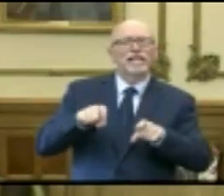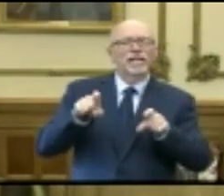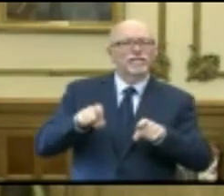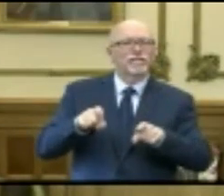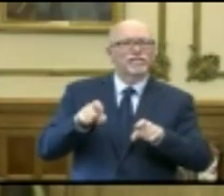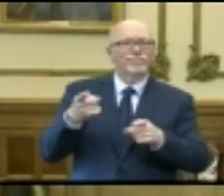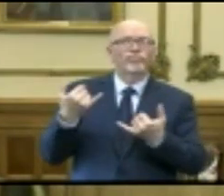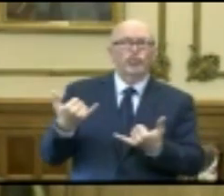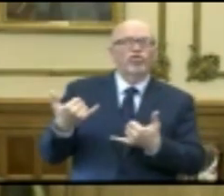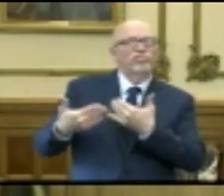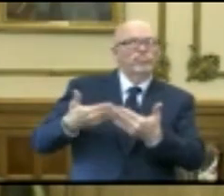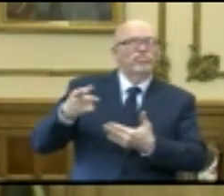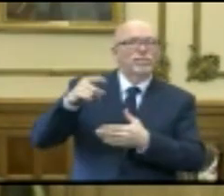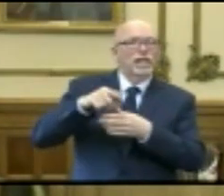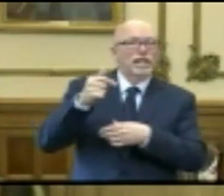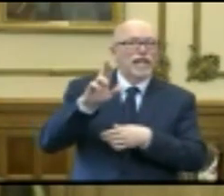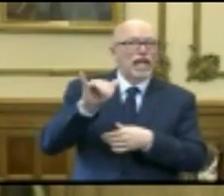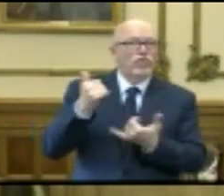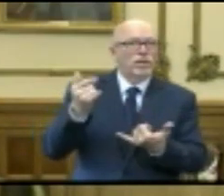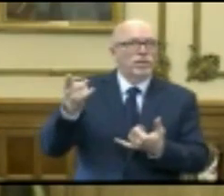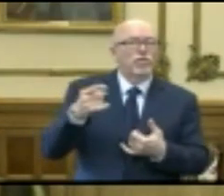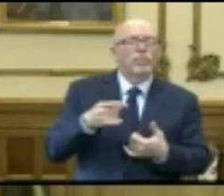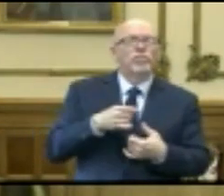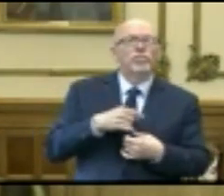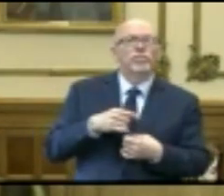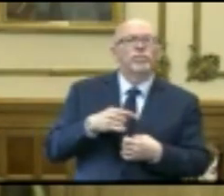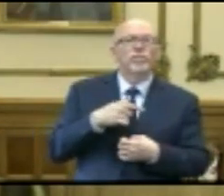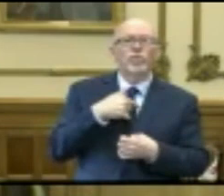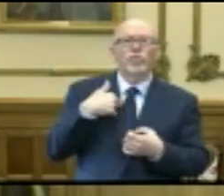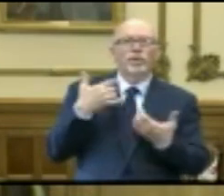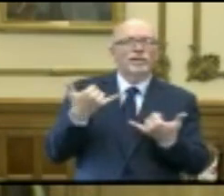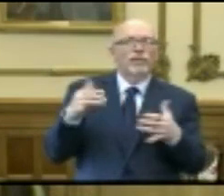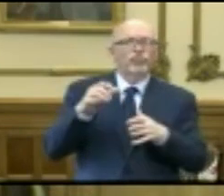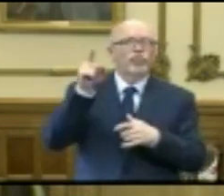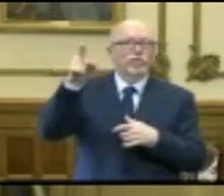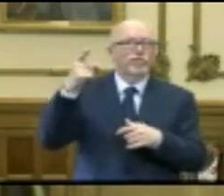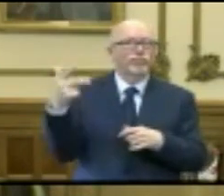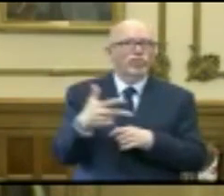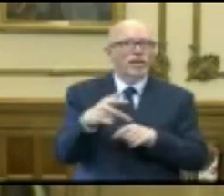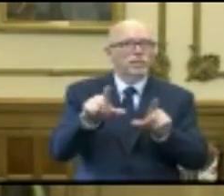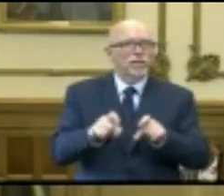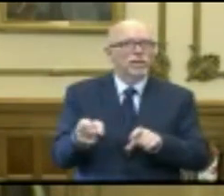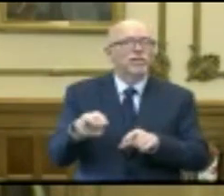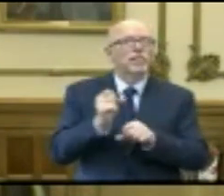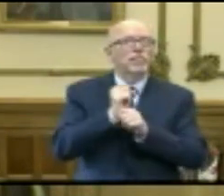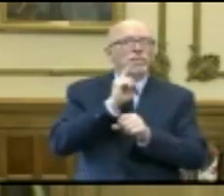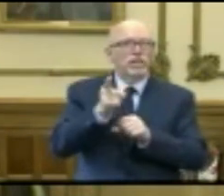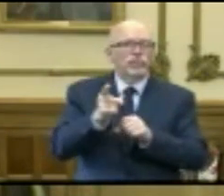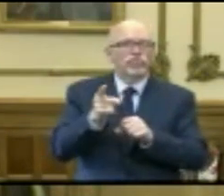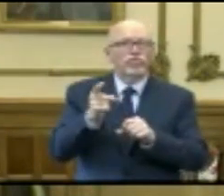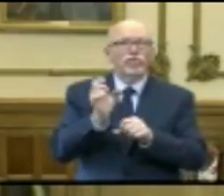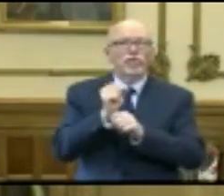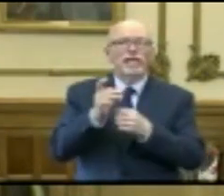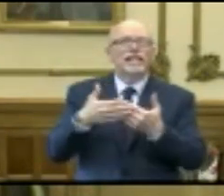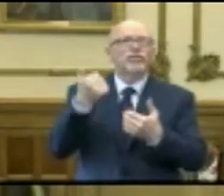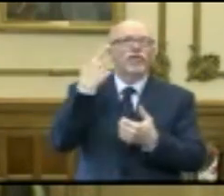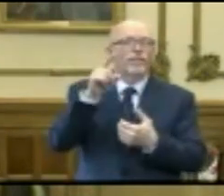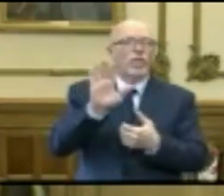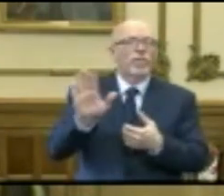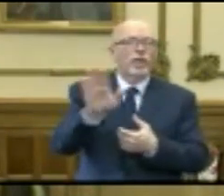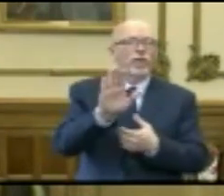currently going on in Gary that we are doing there to try to make sure that it is easier for their